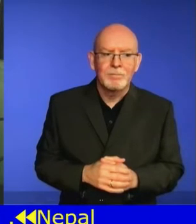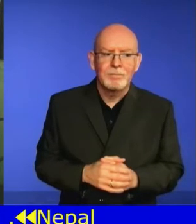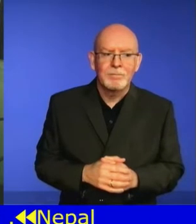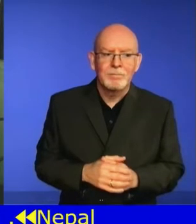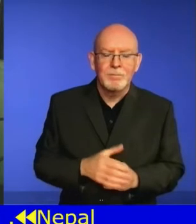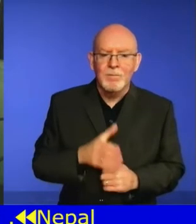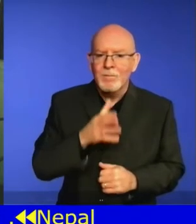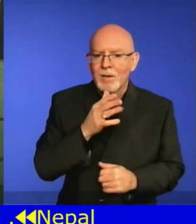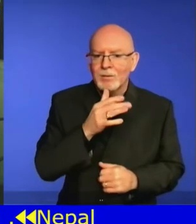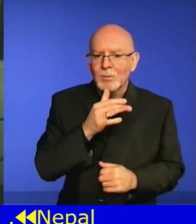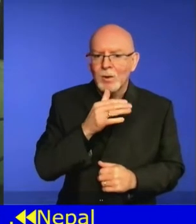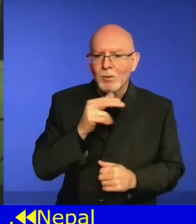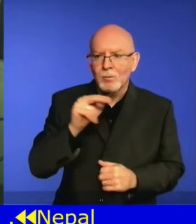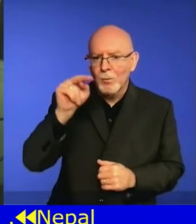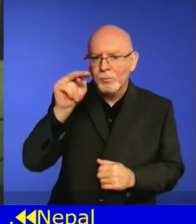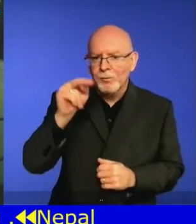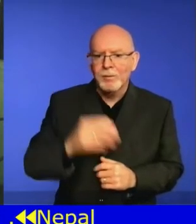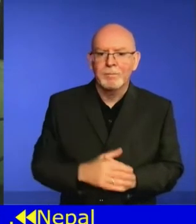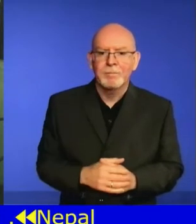Oman,